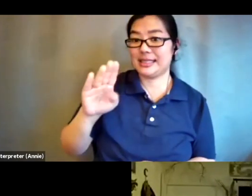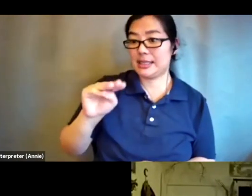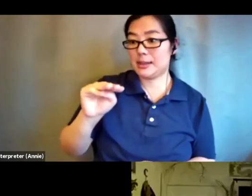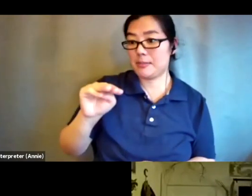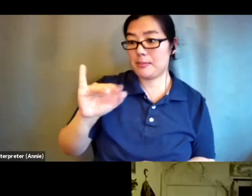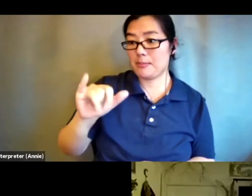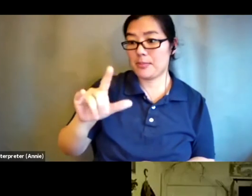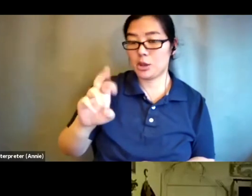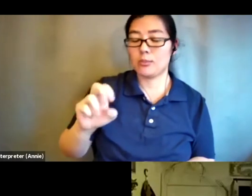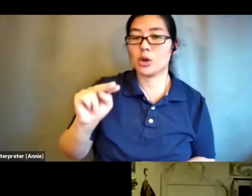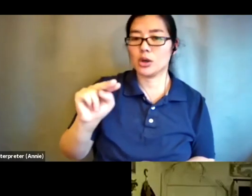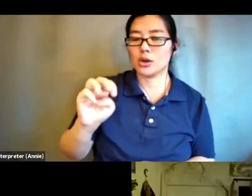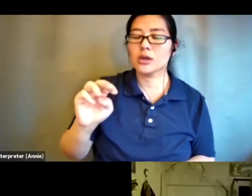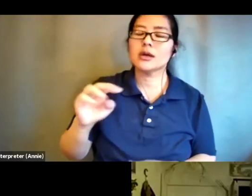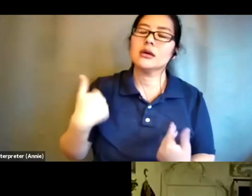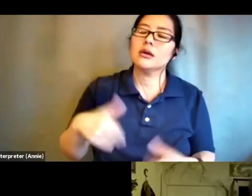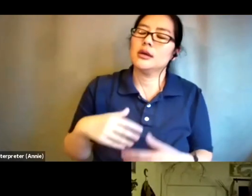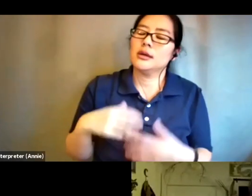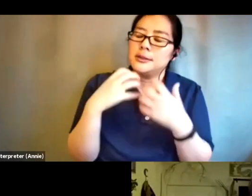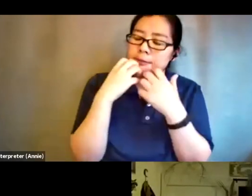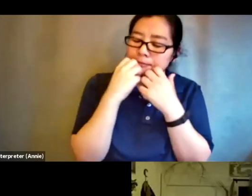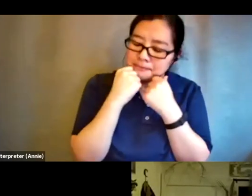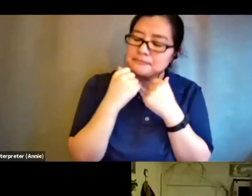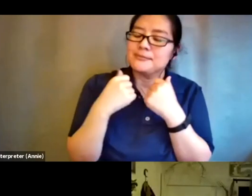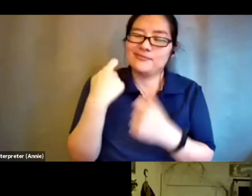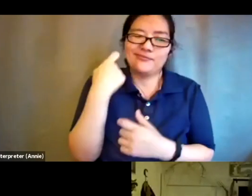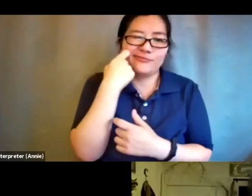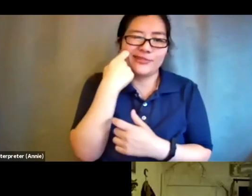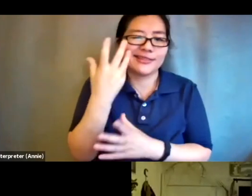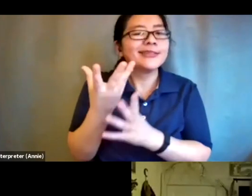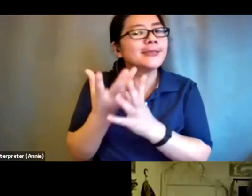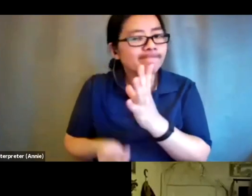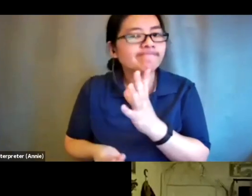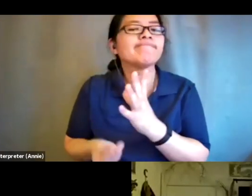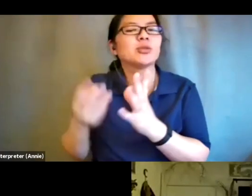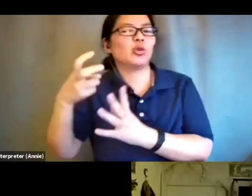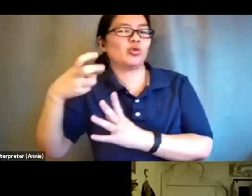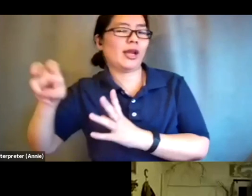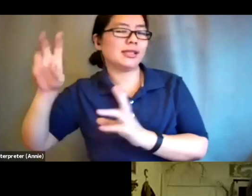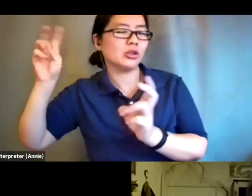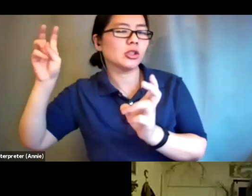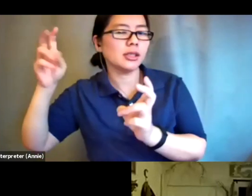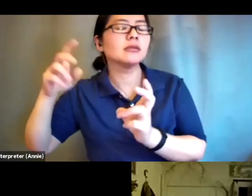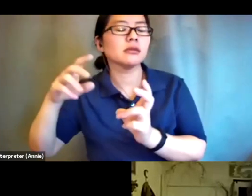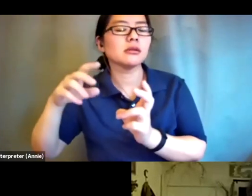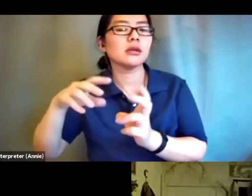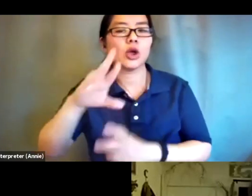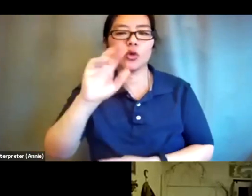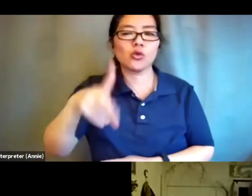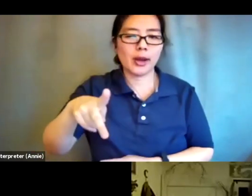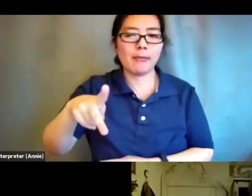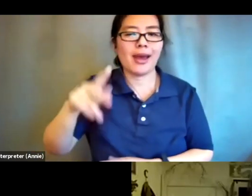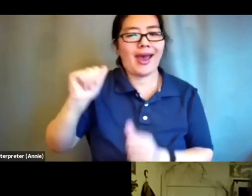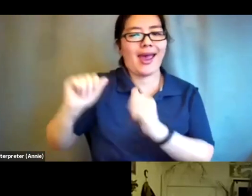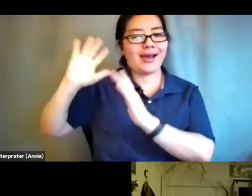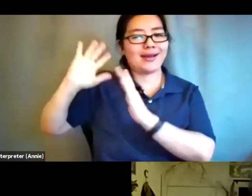transitioned crip ancestor now um who was a queer disabled person of color um the two of them did a